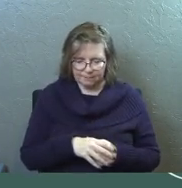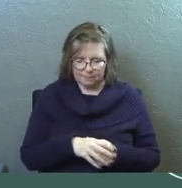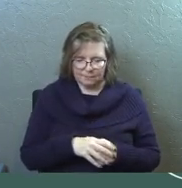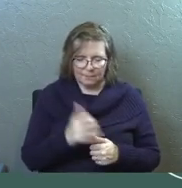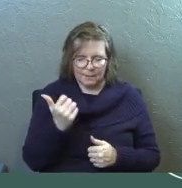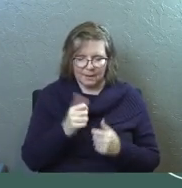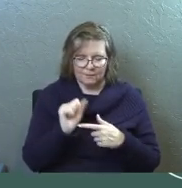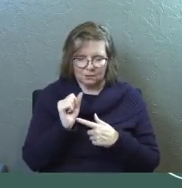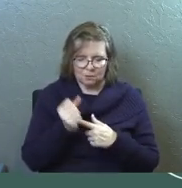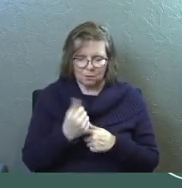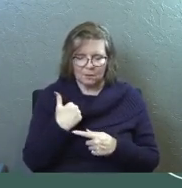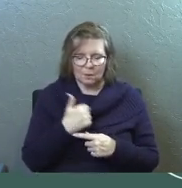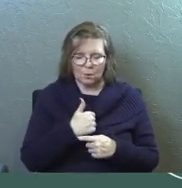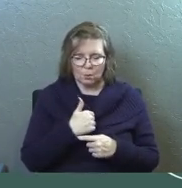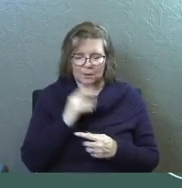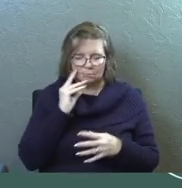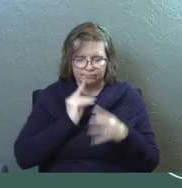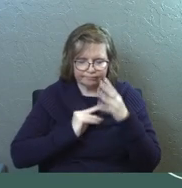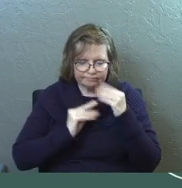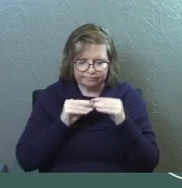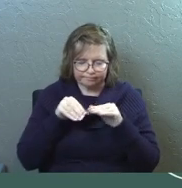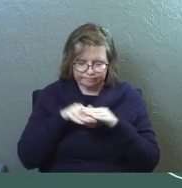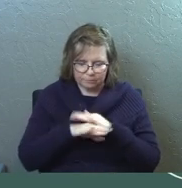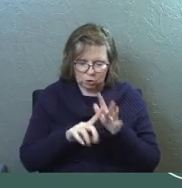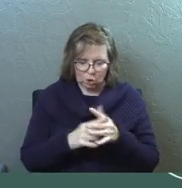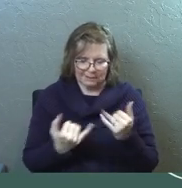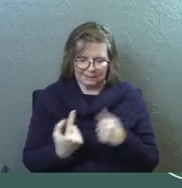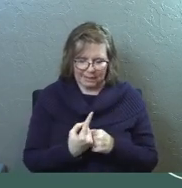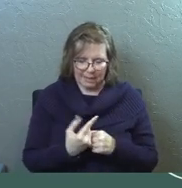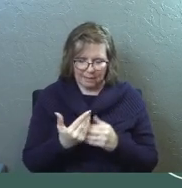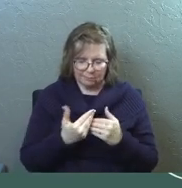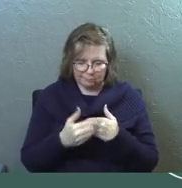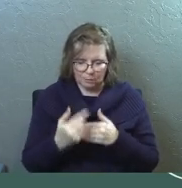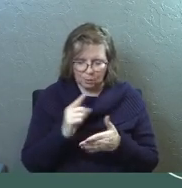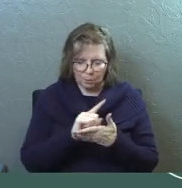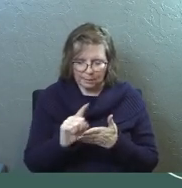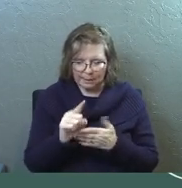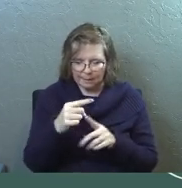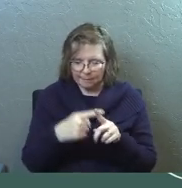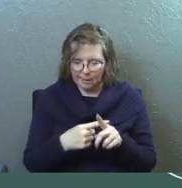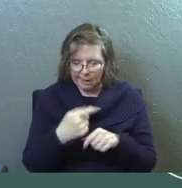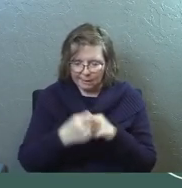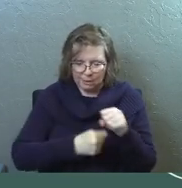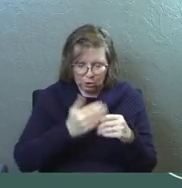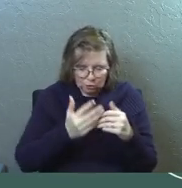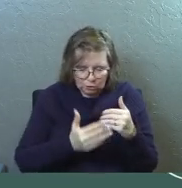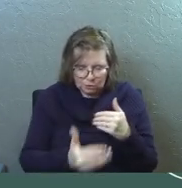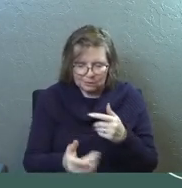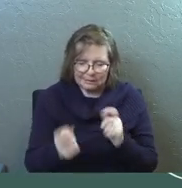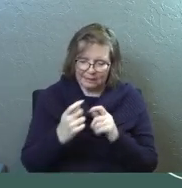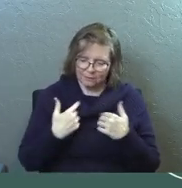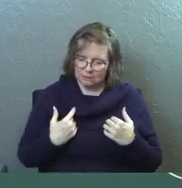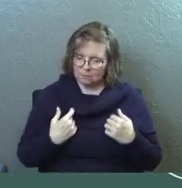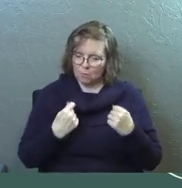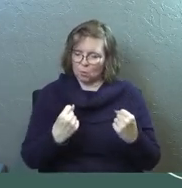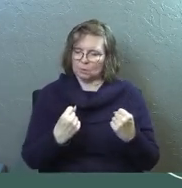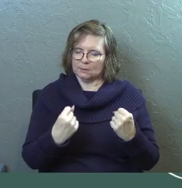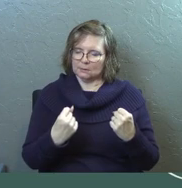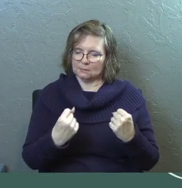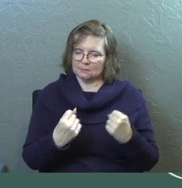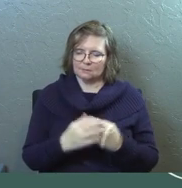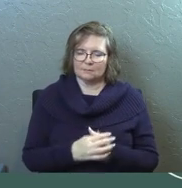And God, every situation that we walk into, God, starting today and throughout the next weeks and months and years, God, give us boldness.